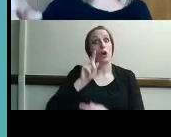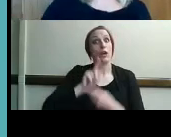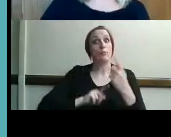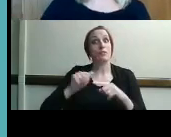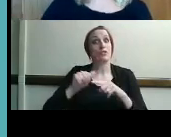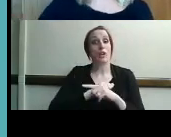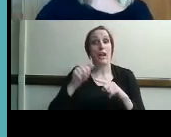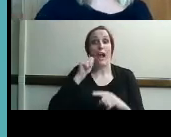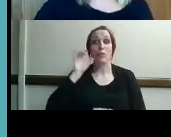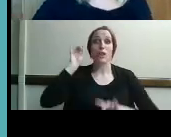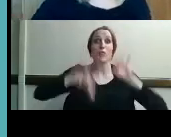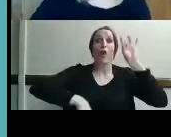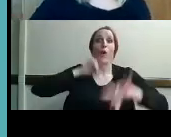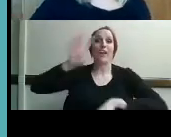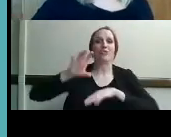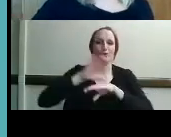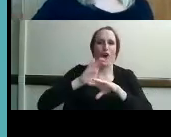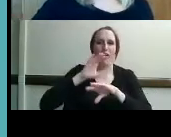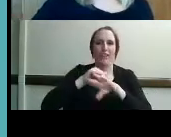be throwing little uh snacks at you